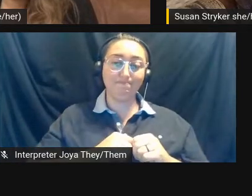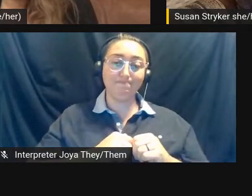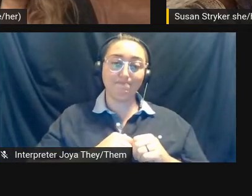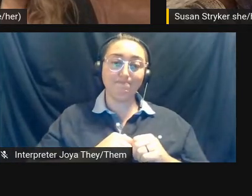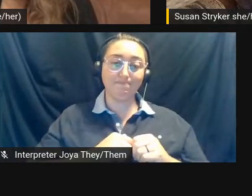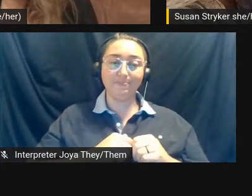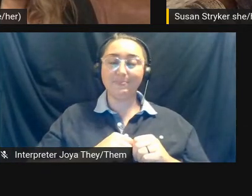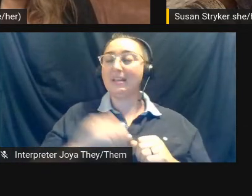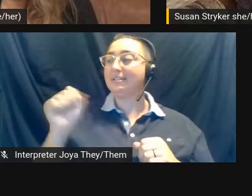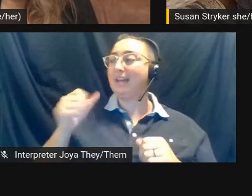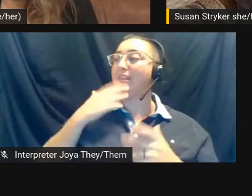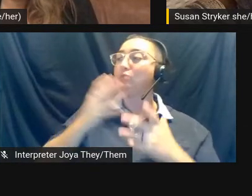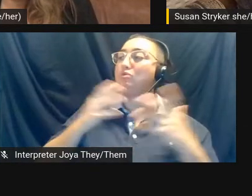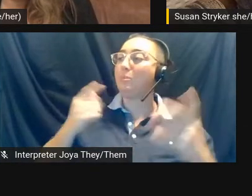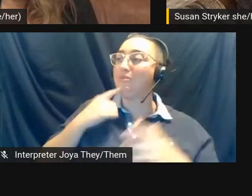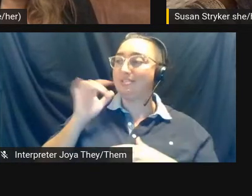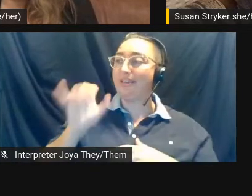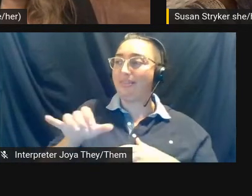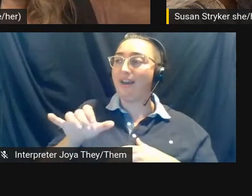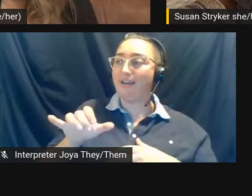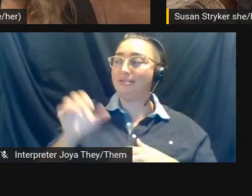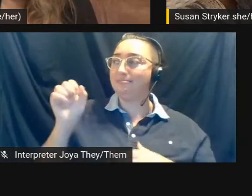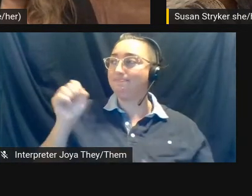Yeah, thank you so much for saying that.